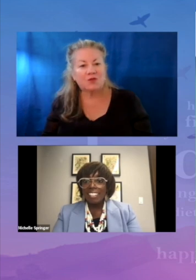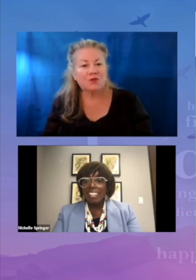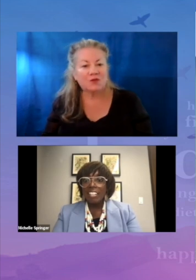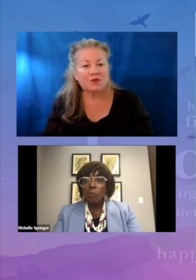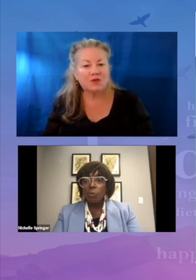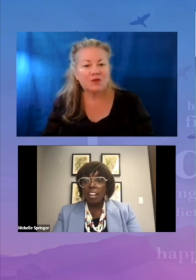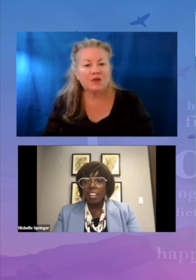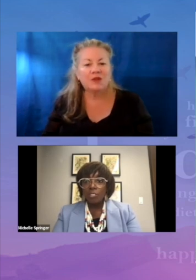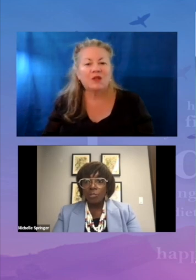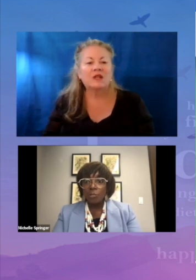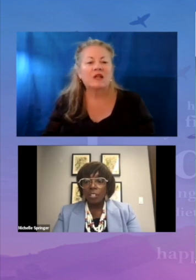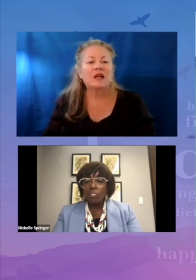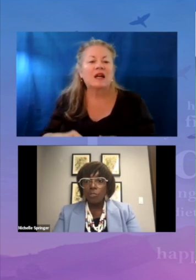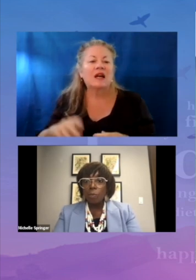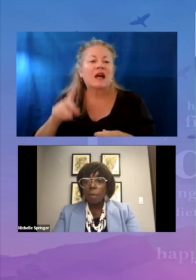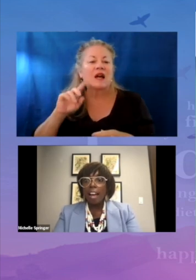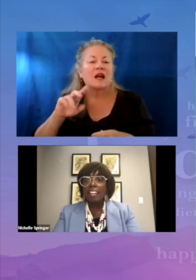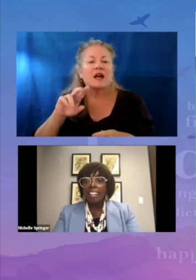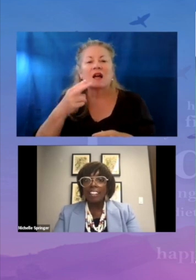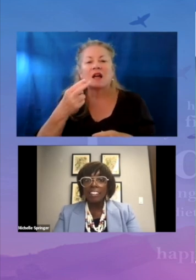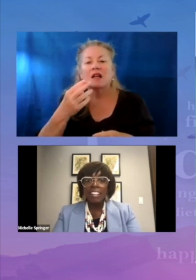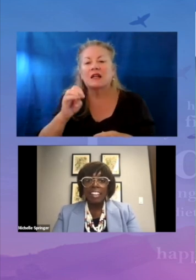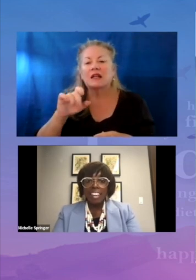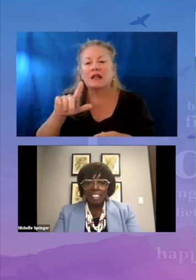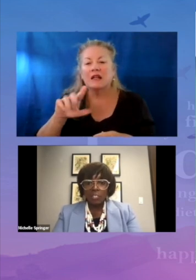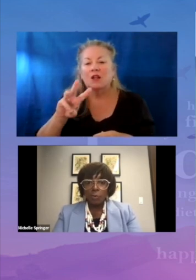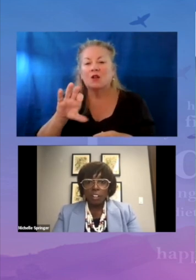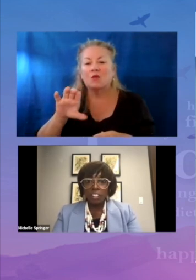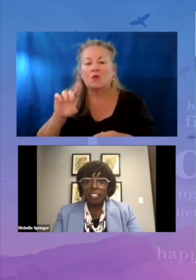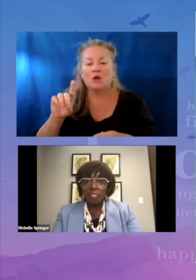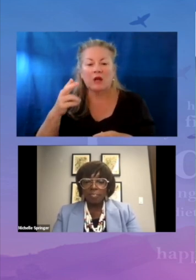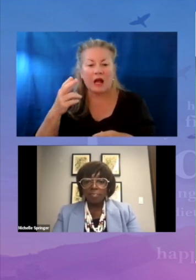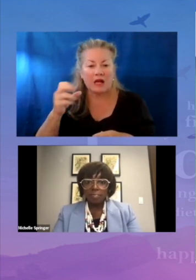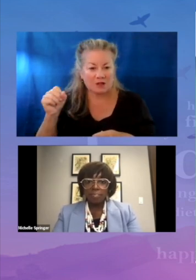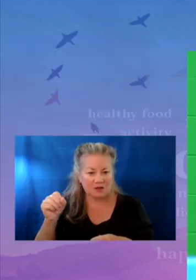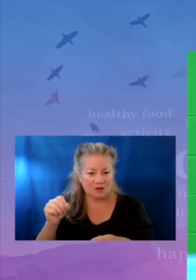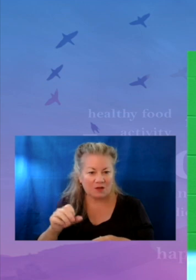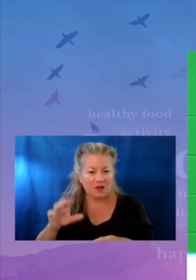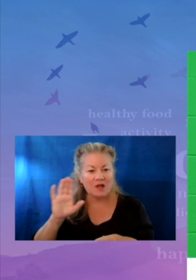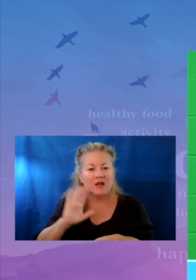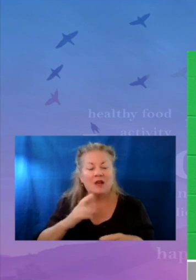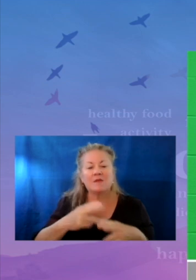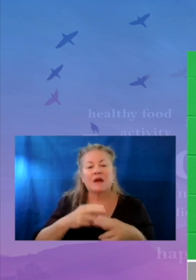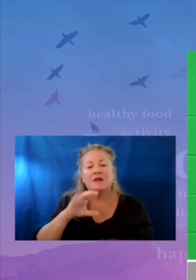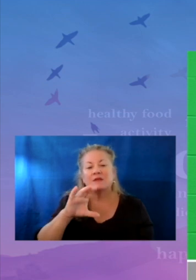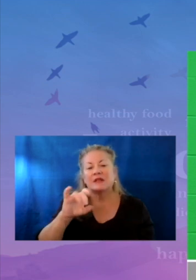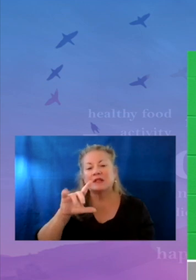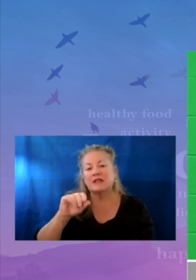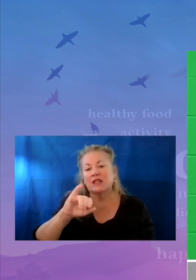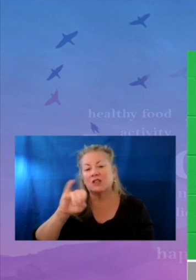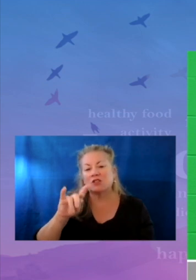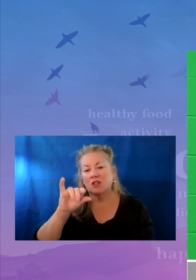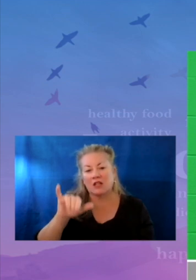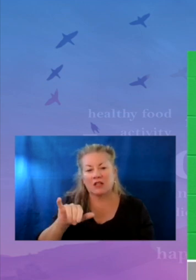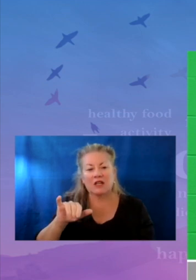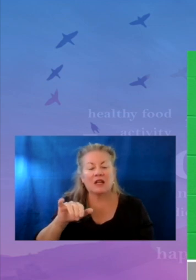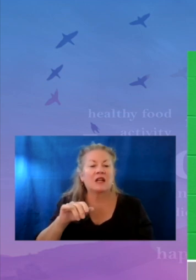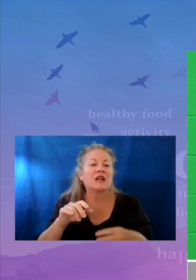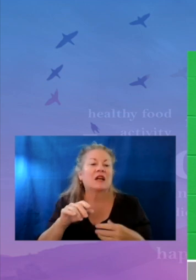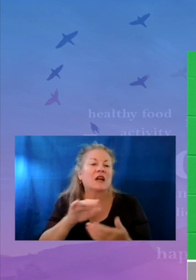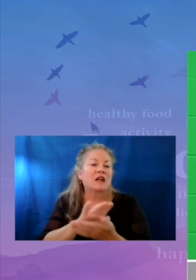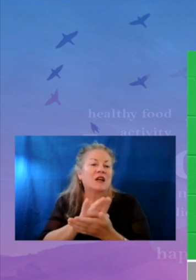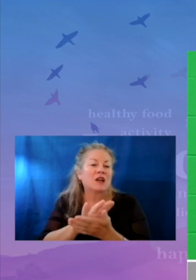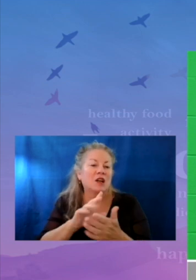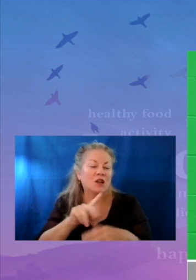at Hillwood High School, a true pioneer in this work. My name is Celia Jolly, and I am the Academy Principal